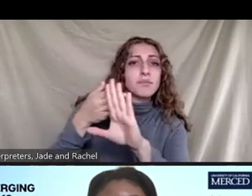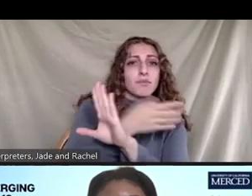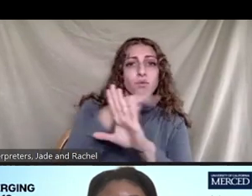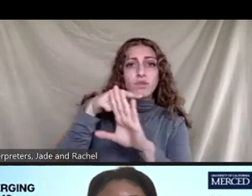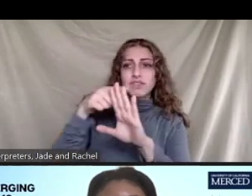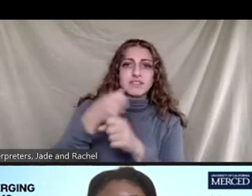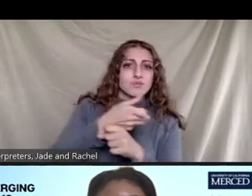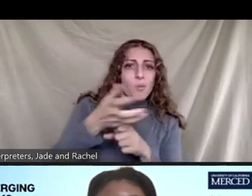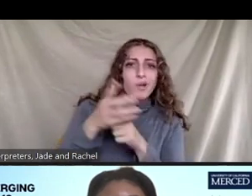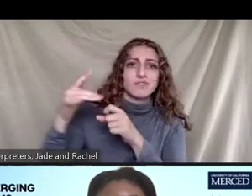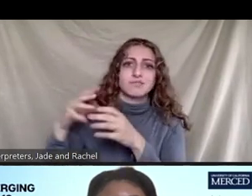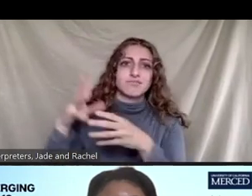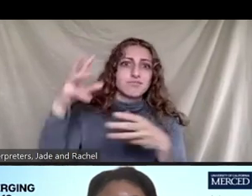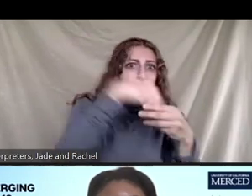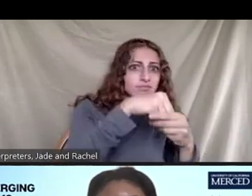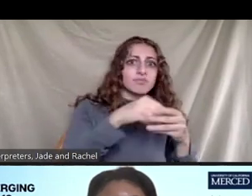oceans?